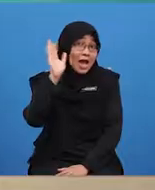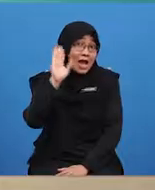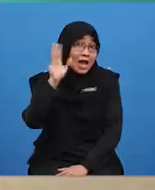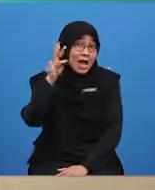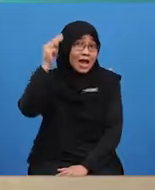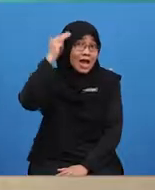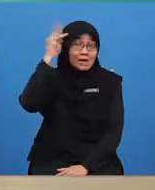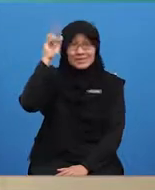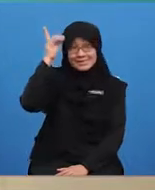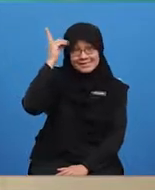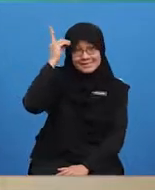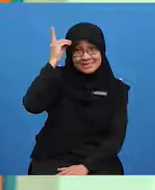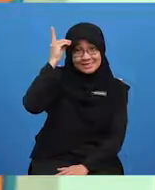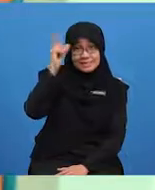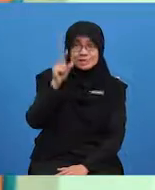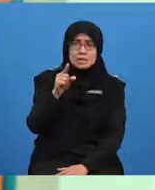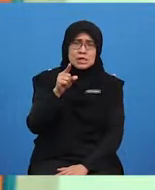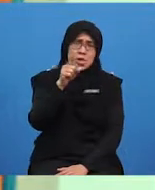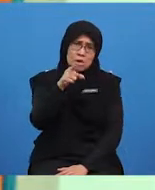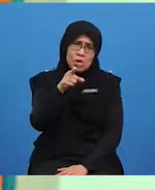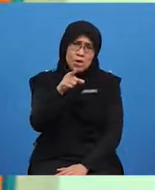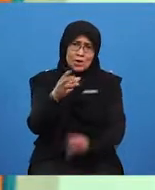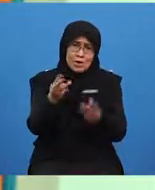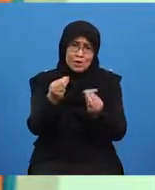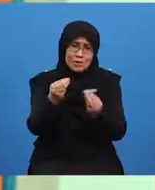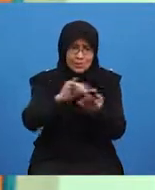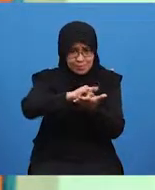Mr. D! Would you like some of these?